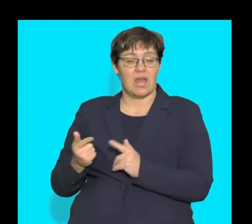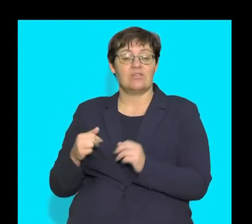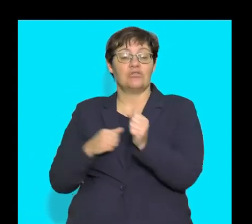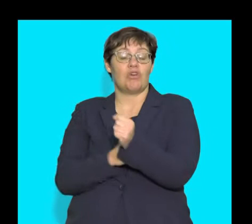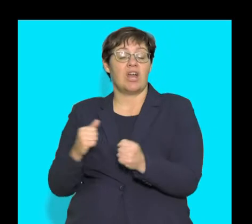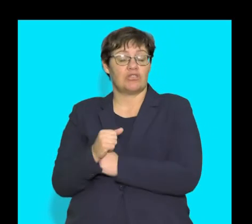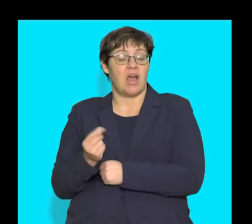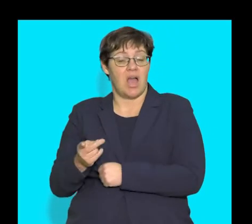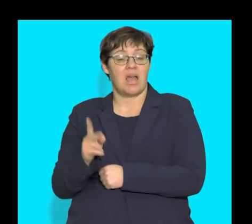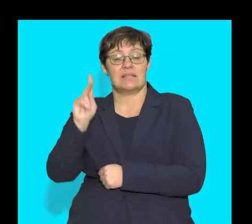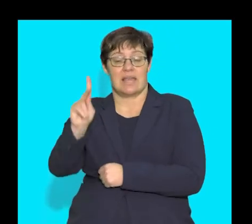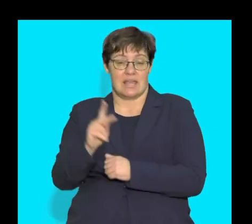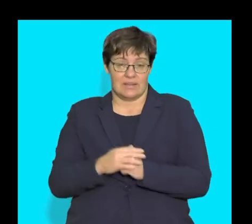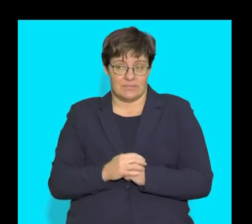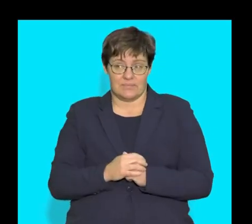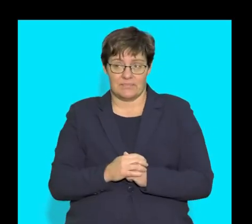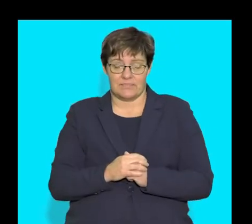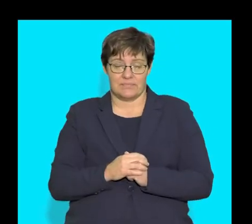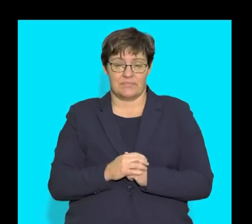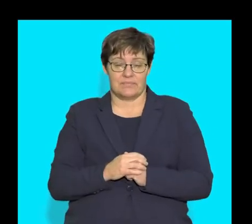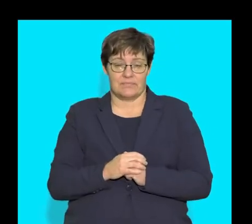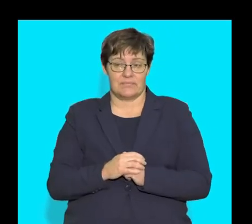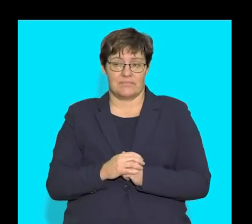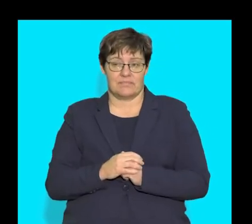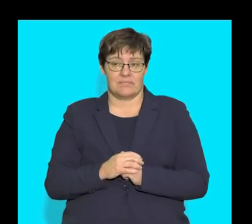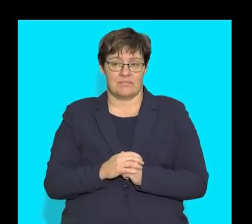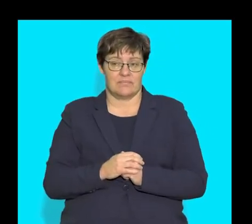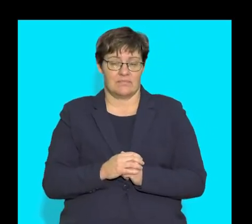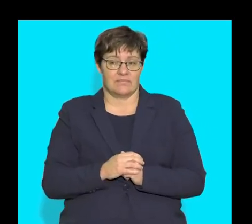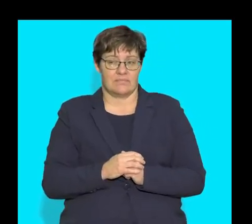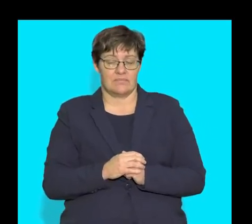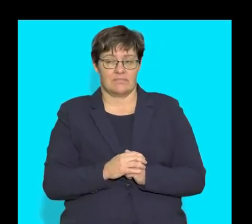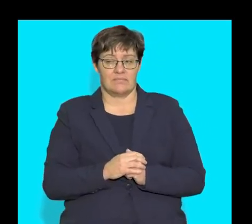that we have is pointing to the liver is structure K.